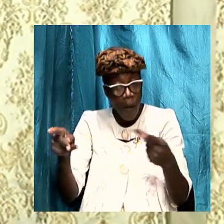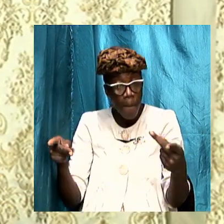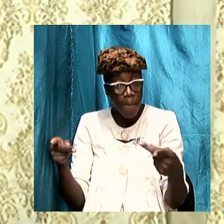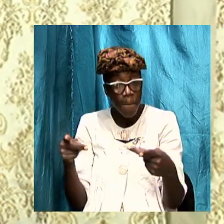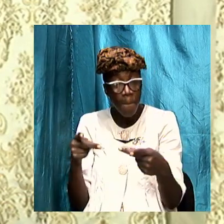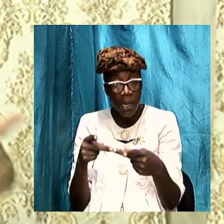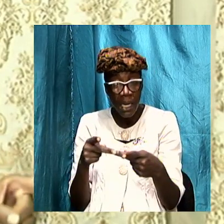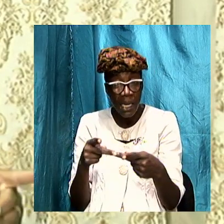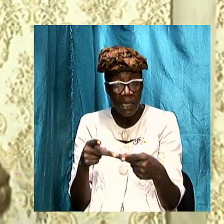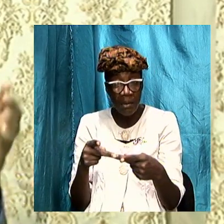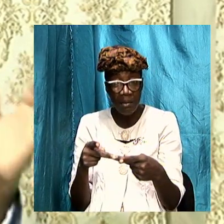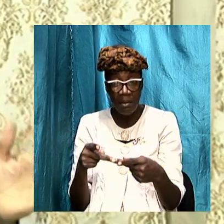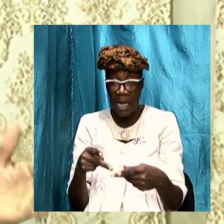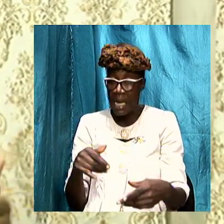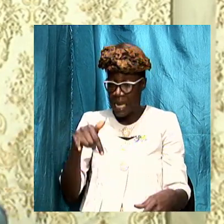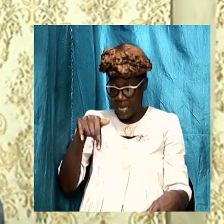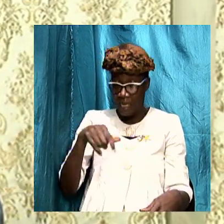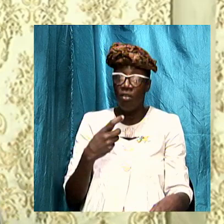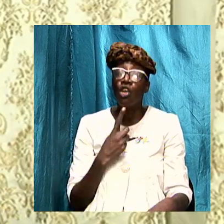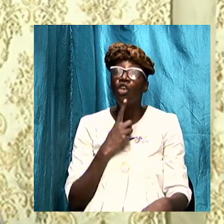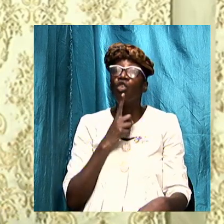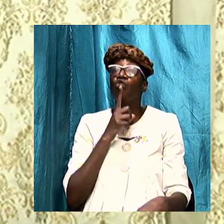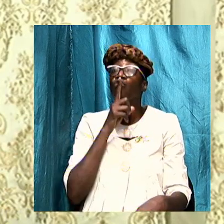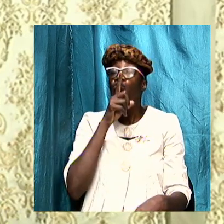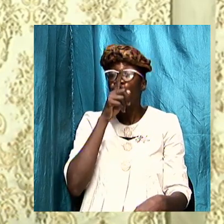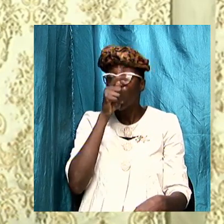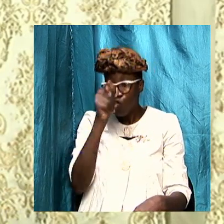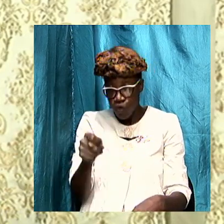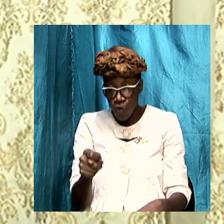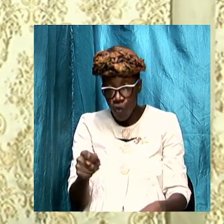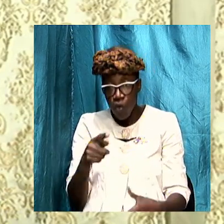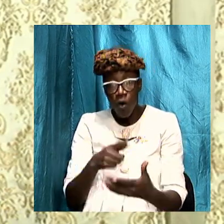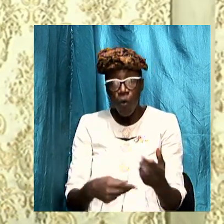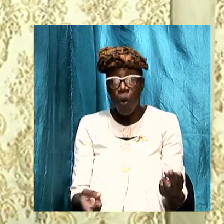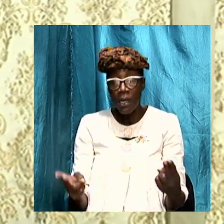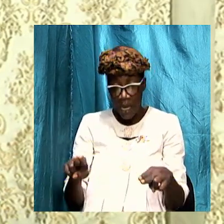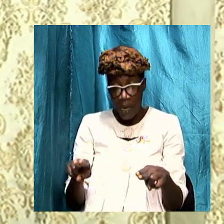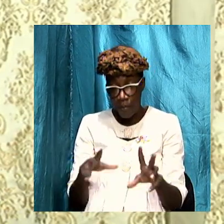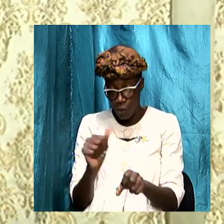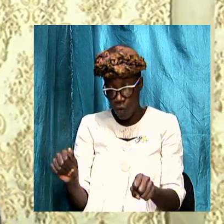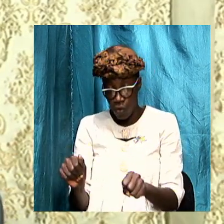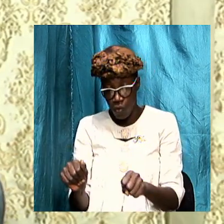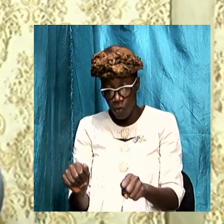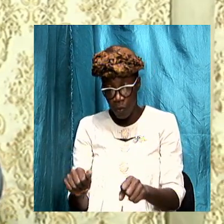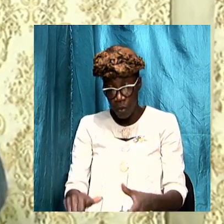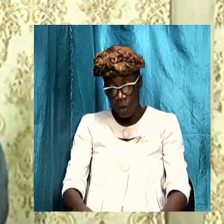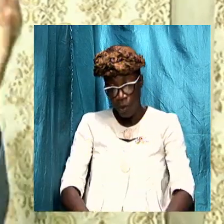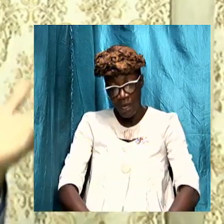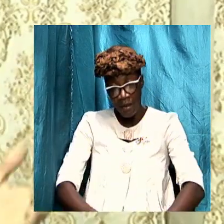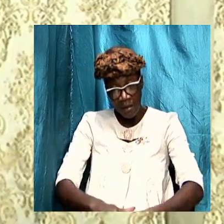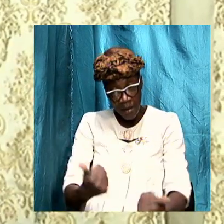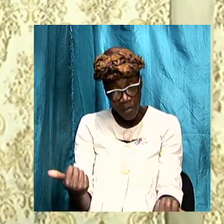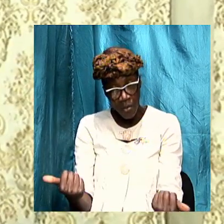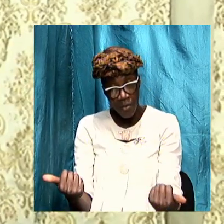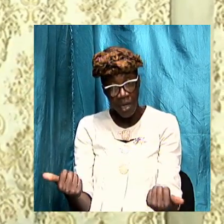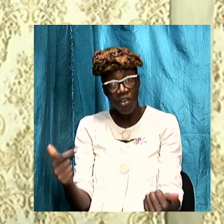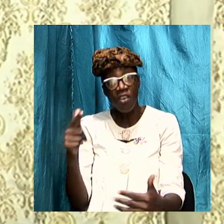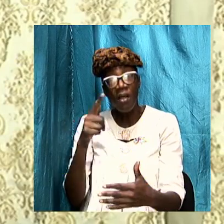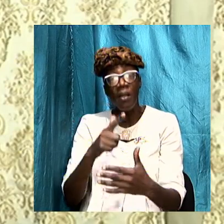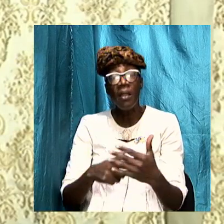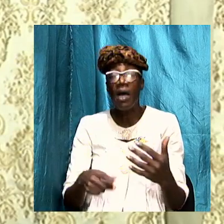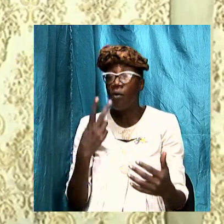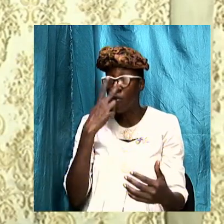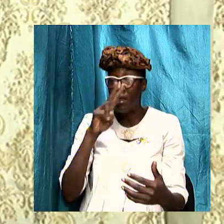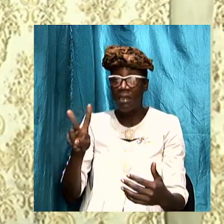and it is a fact it is known that what is happening now with the dislocation that we are seeing with